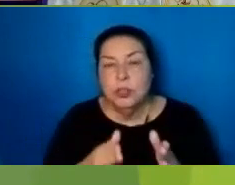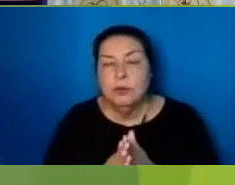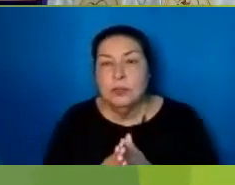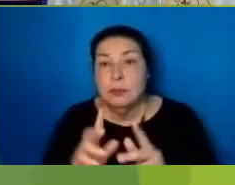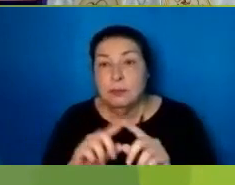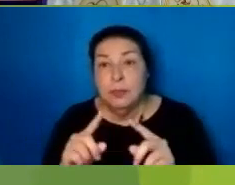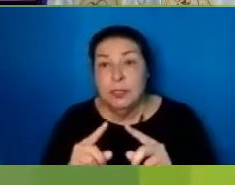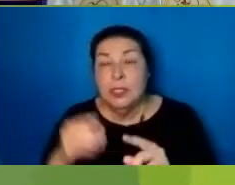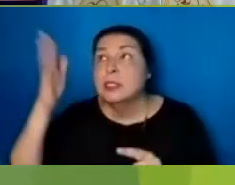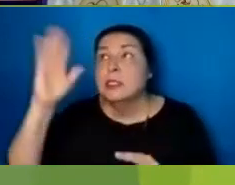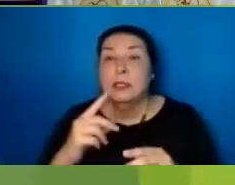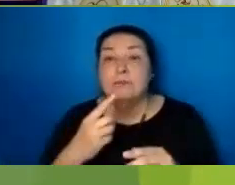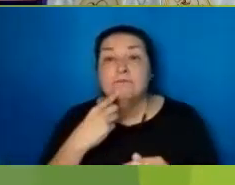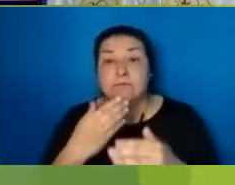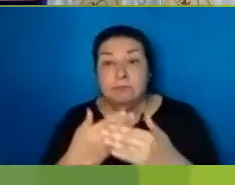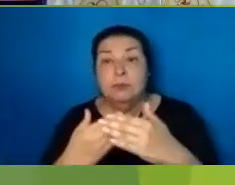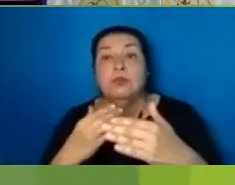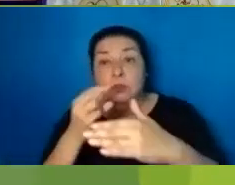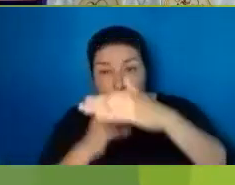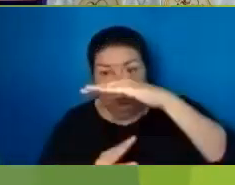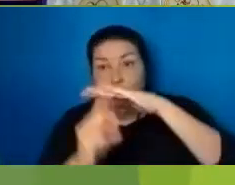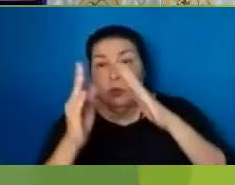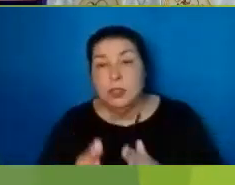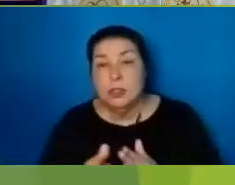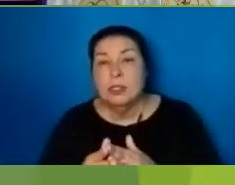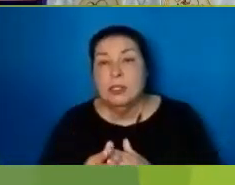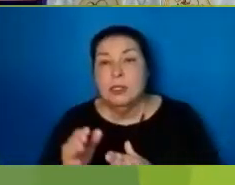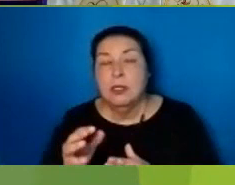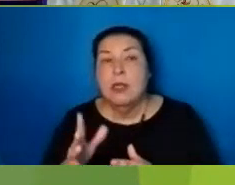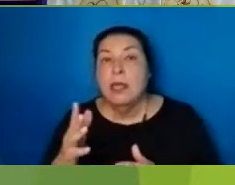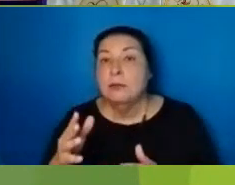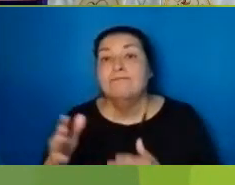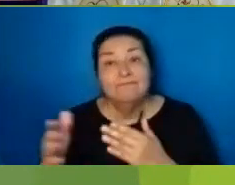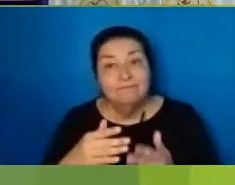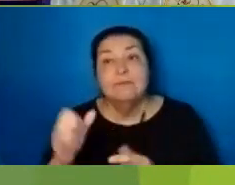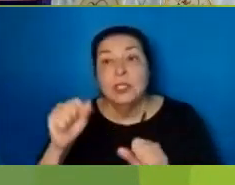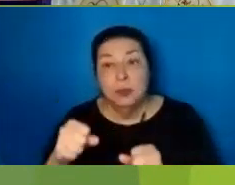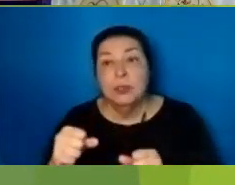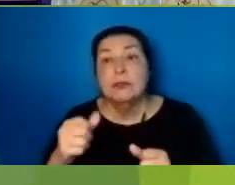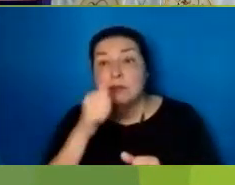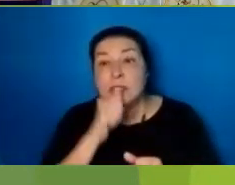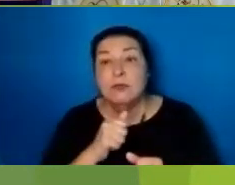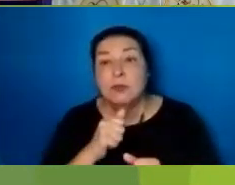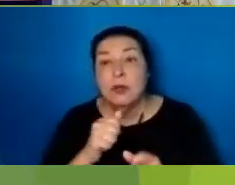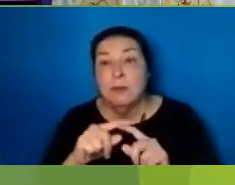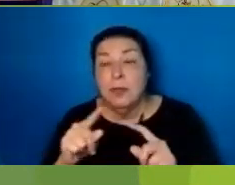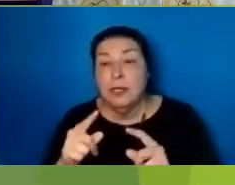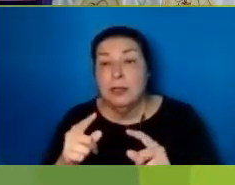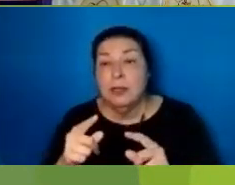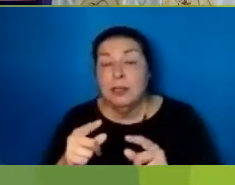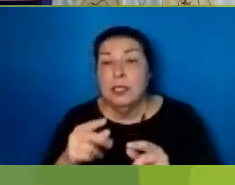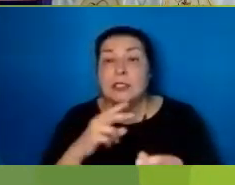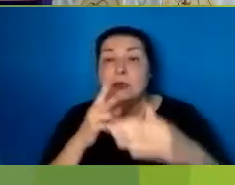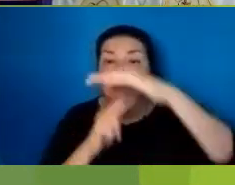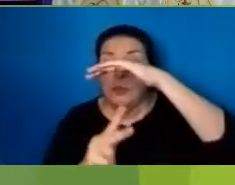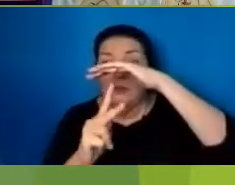the prophets That his Christ would suffer He thus fulfilled Repent therefore And turn again